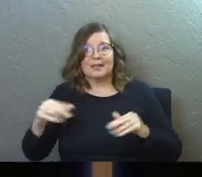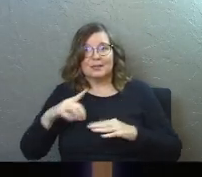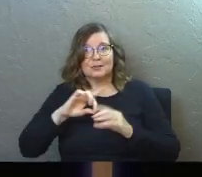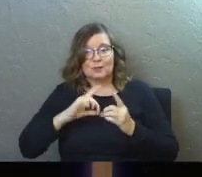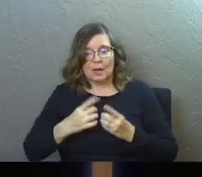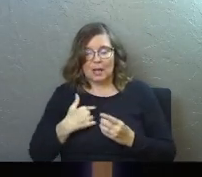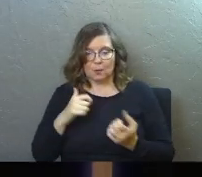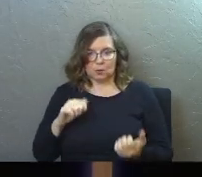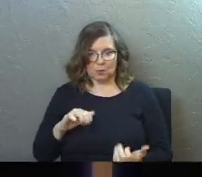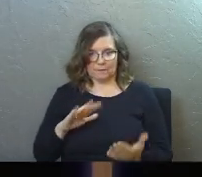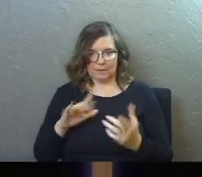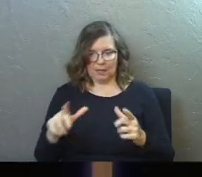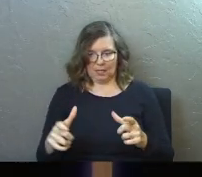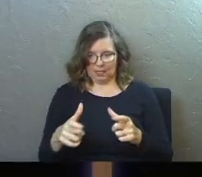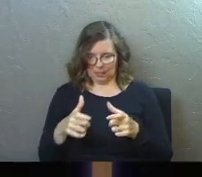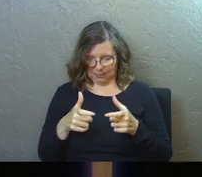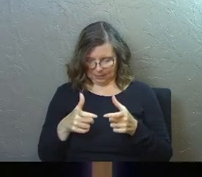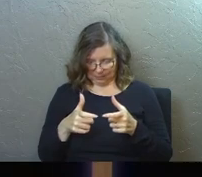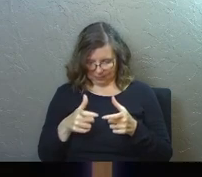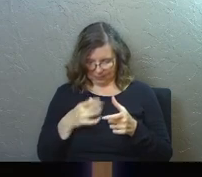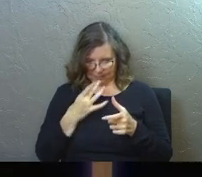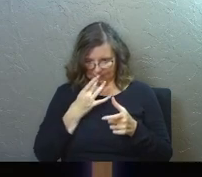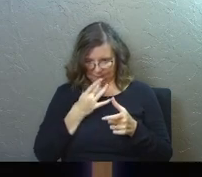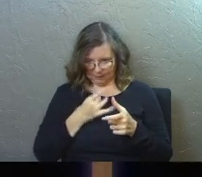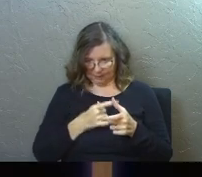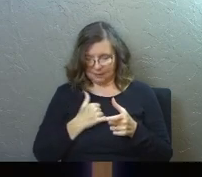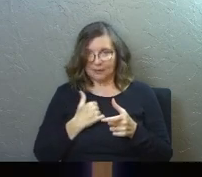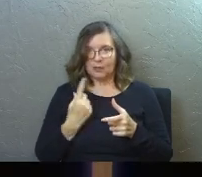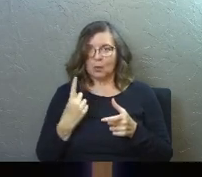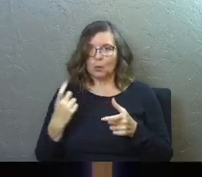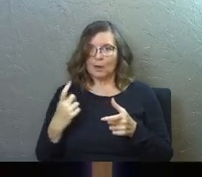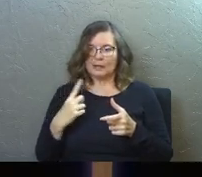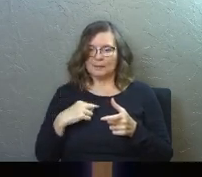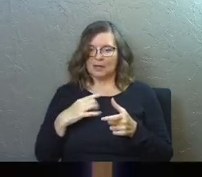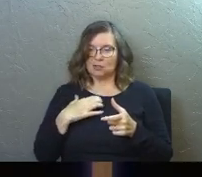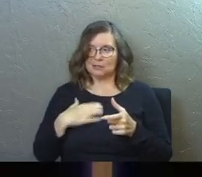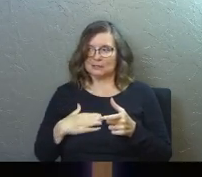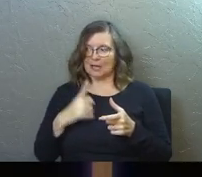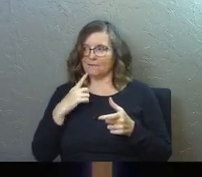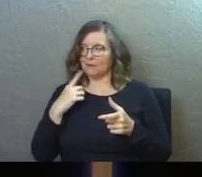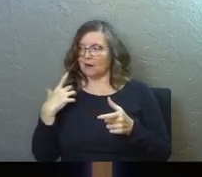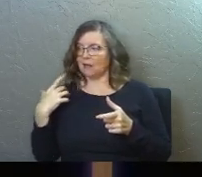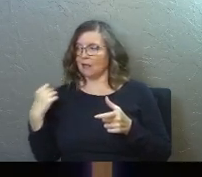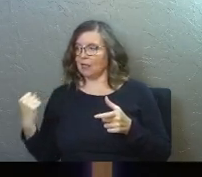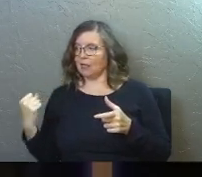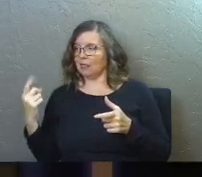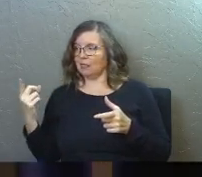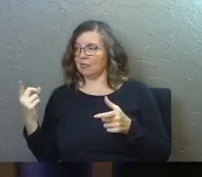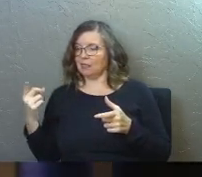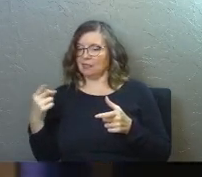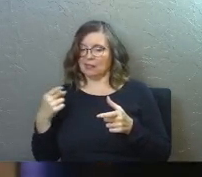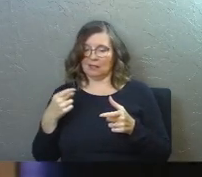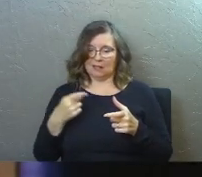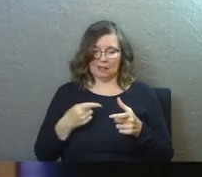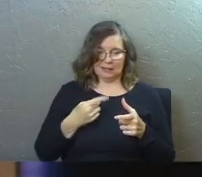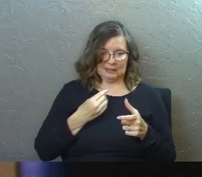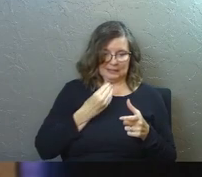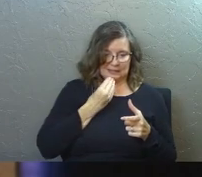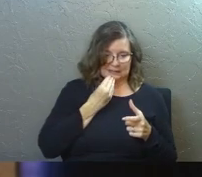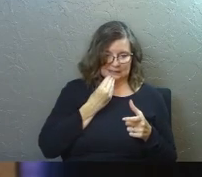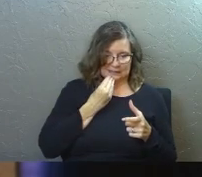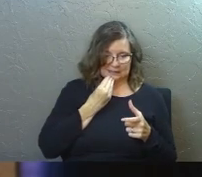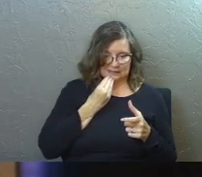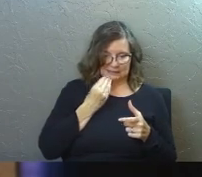And when you face that bacon donut, there's a question about your desire for the donut versus your desire for total